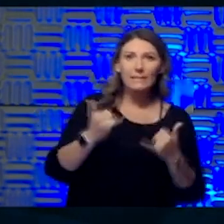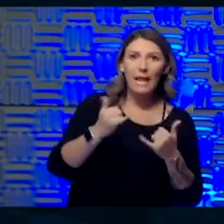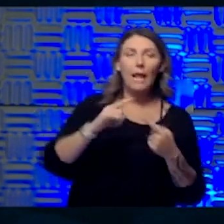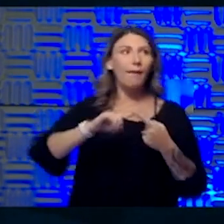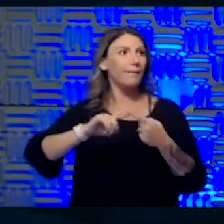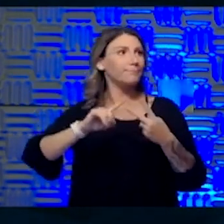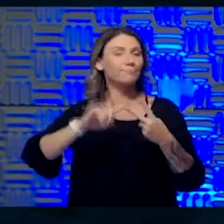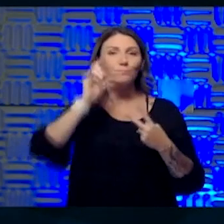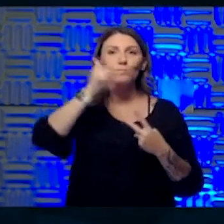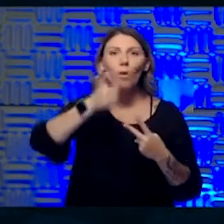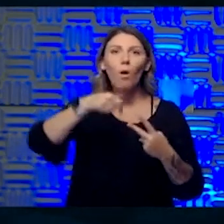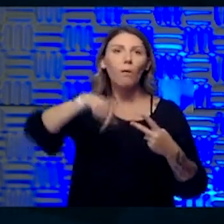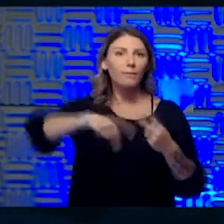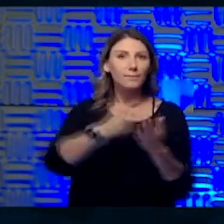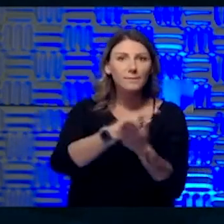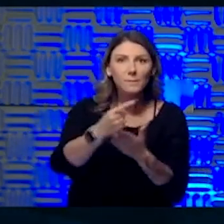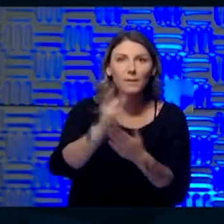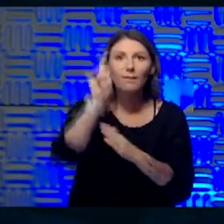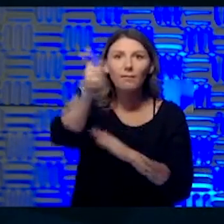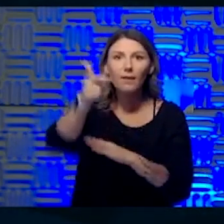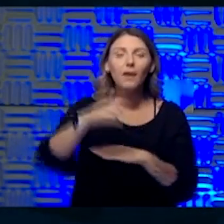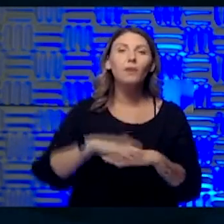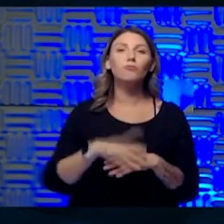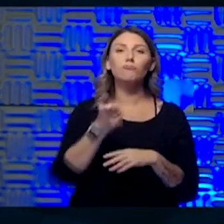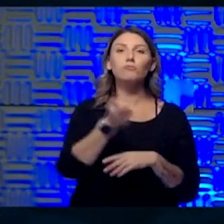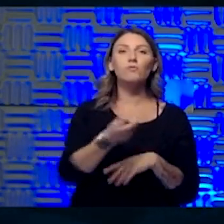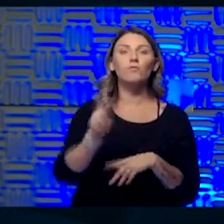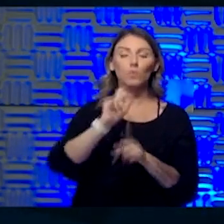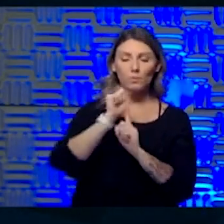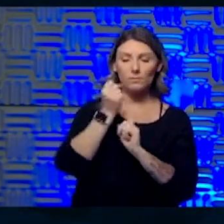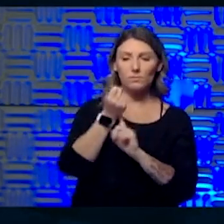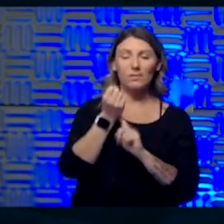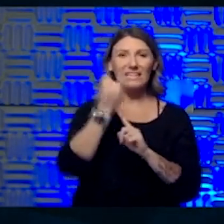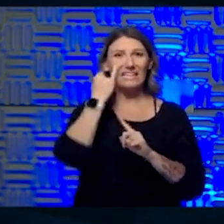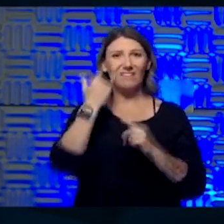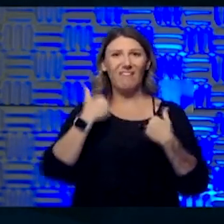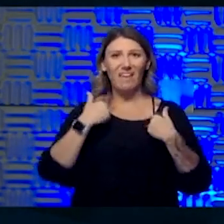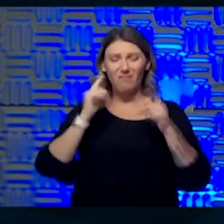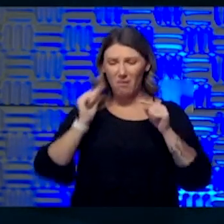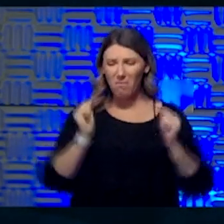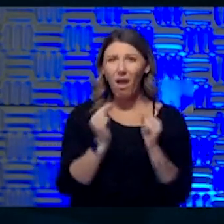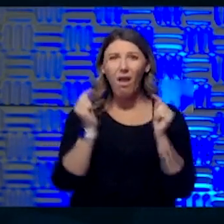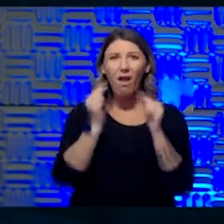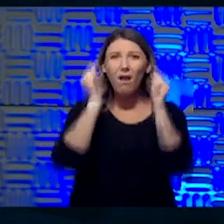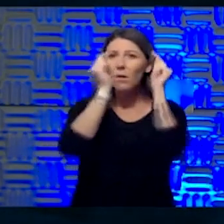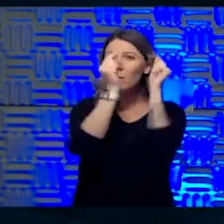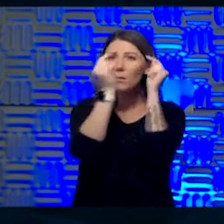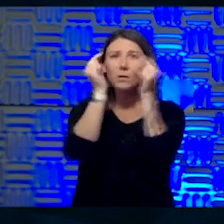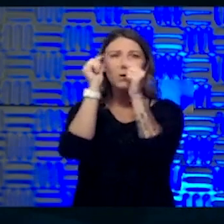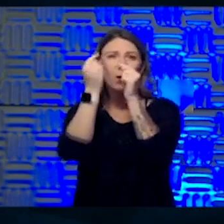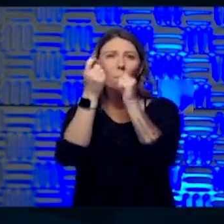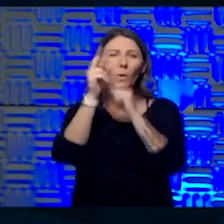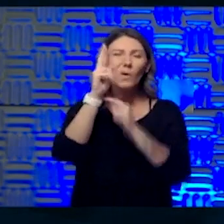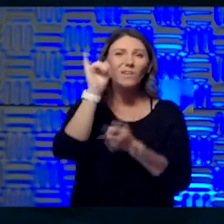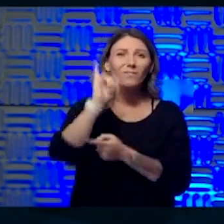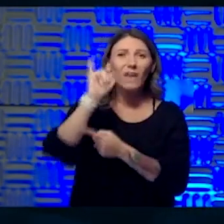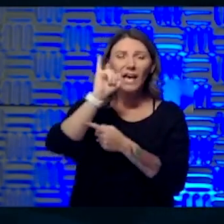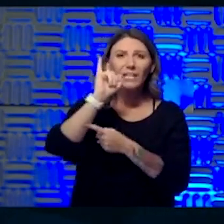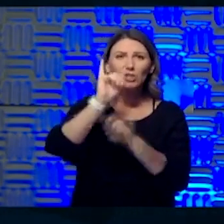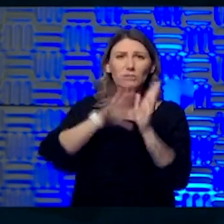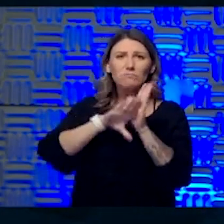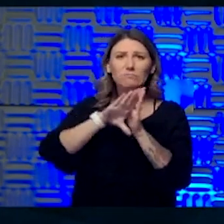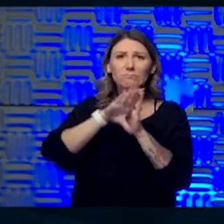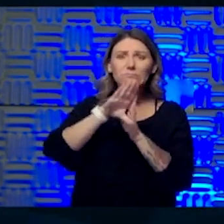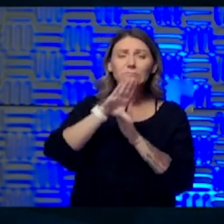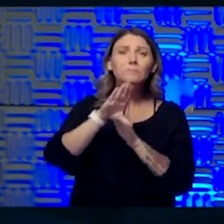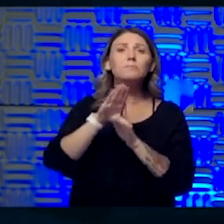Um, and there are, you know, a few cases where, you know, if you have a pain or, you know, it looks like maybe there's, uh, an infection starting, we can do some of